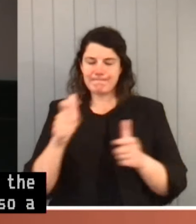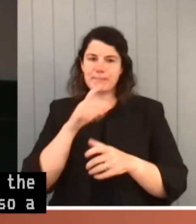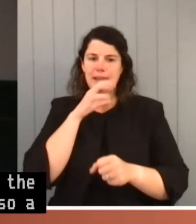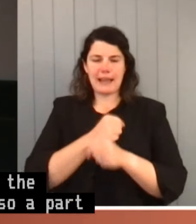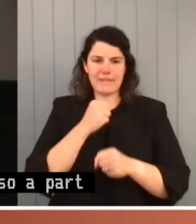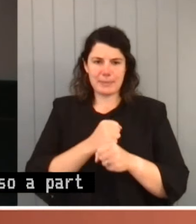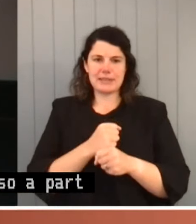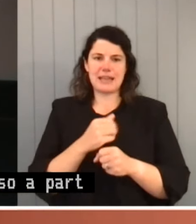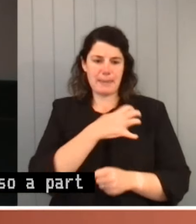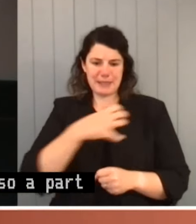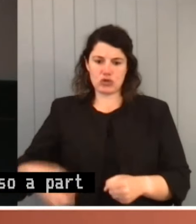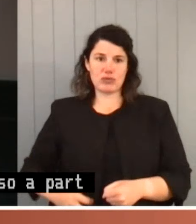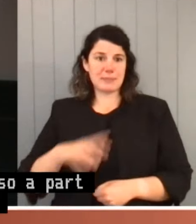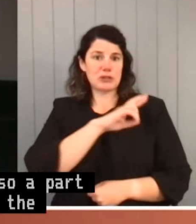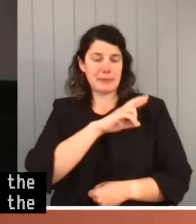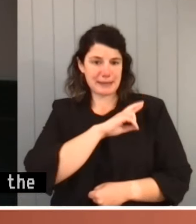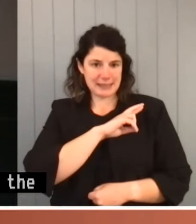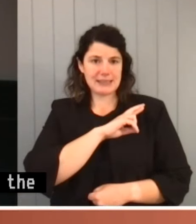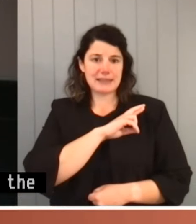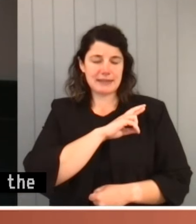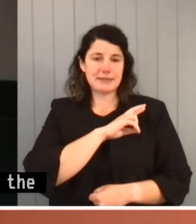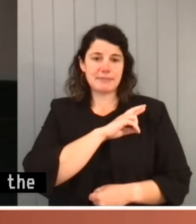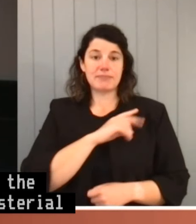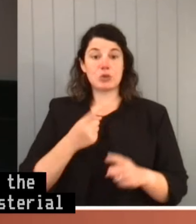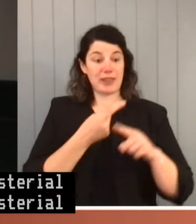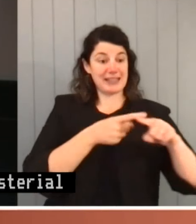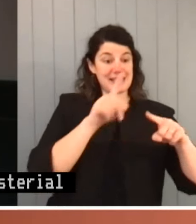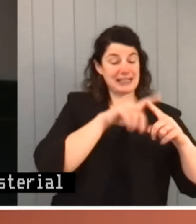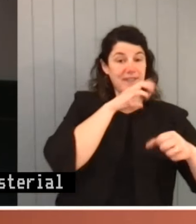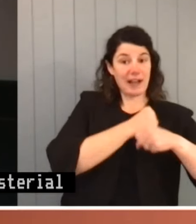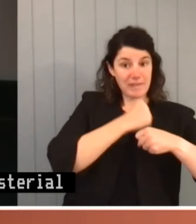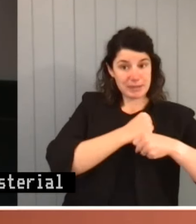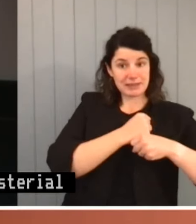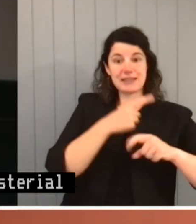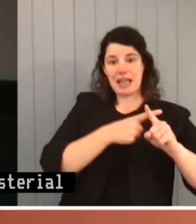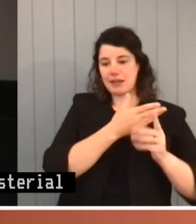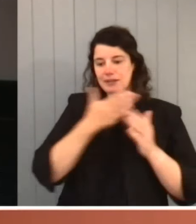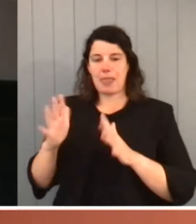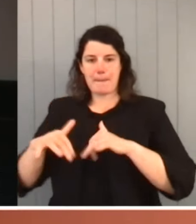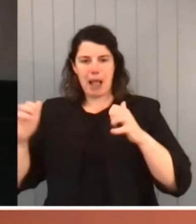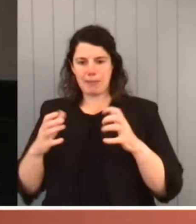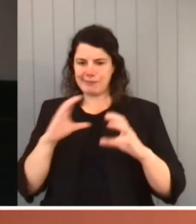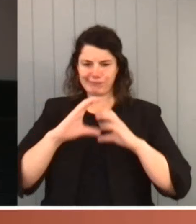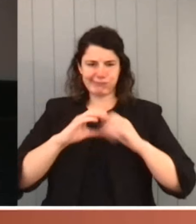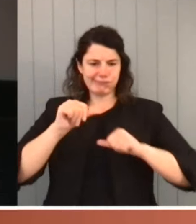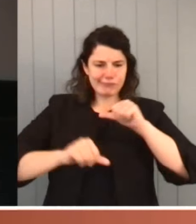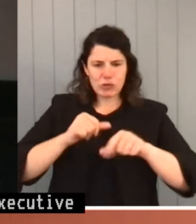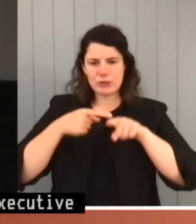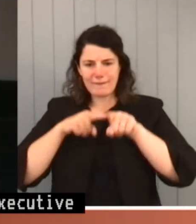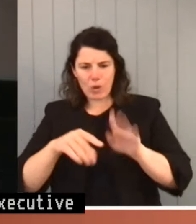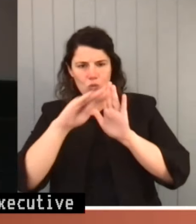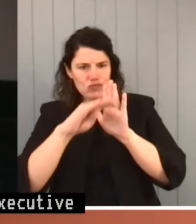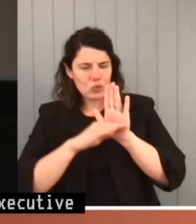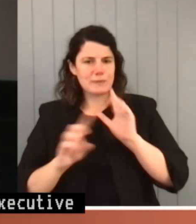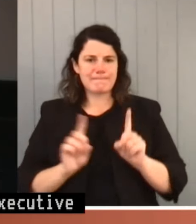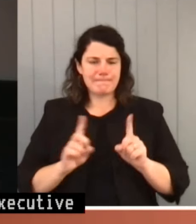defined by the relationship between the Executive Government and the Parliament. That relationship is